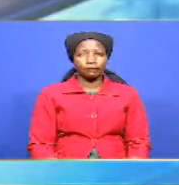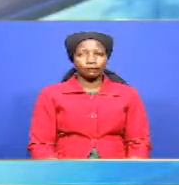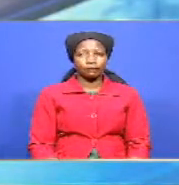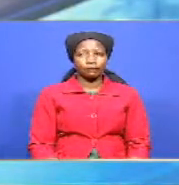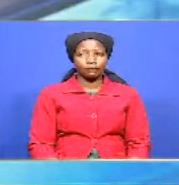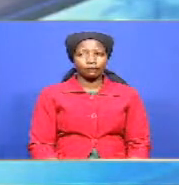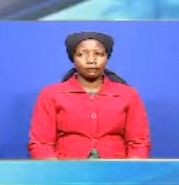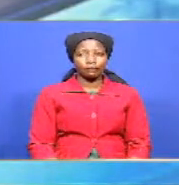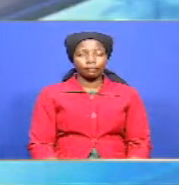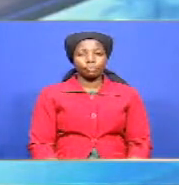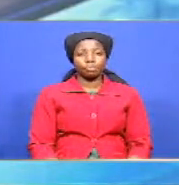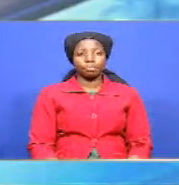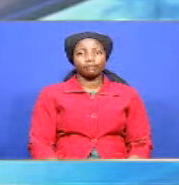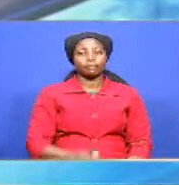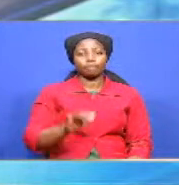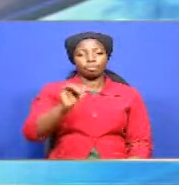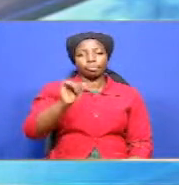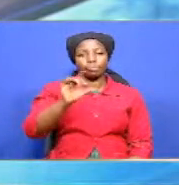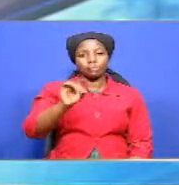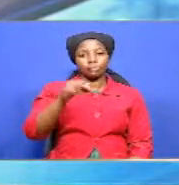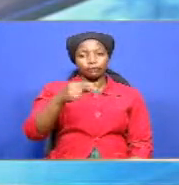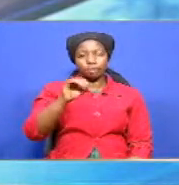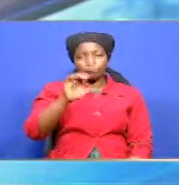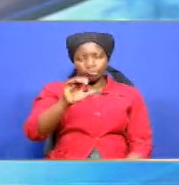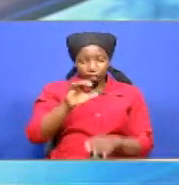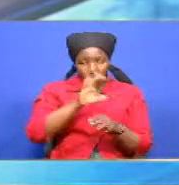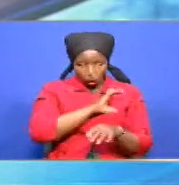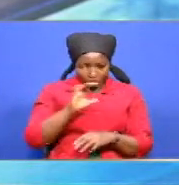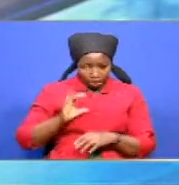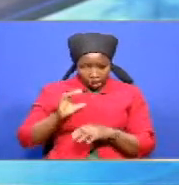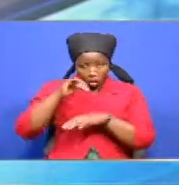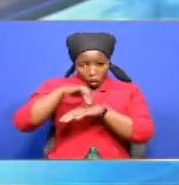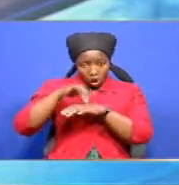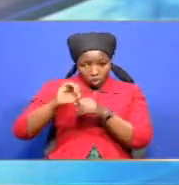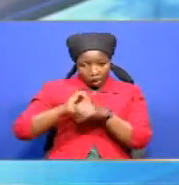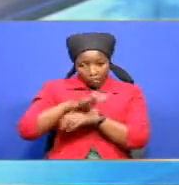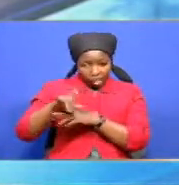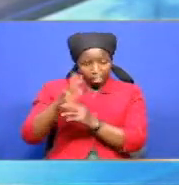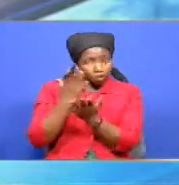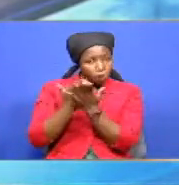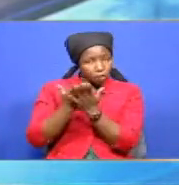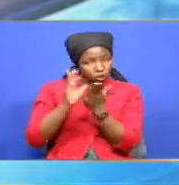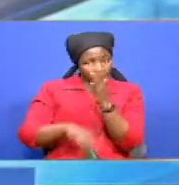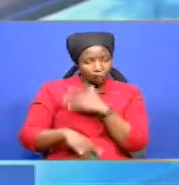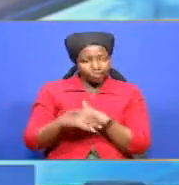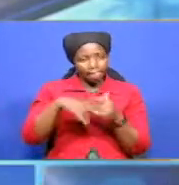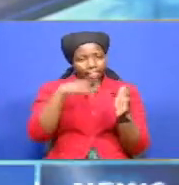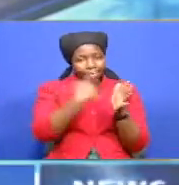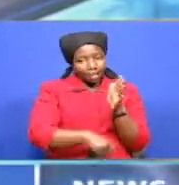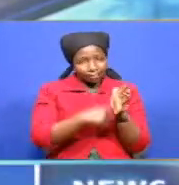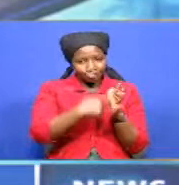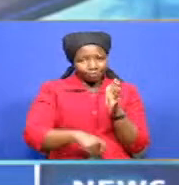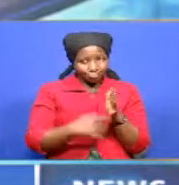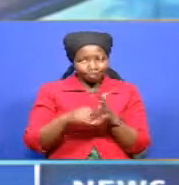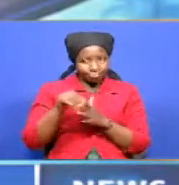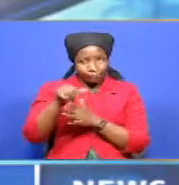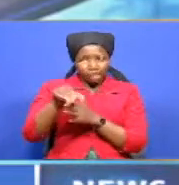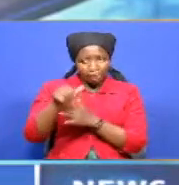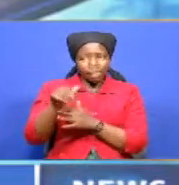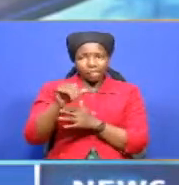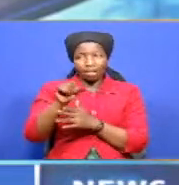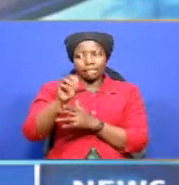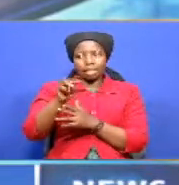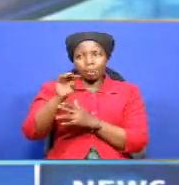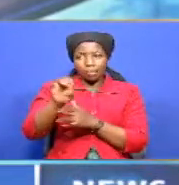ad hoc committee on kovid 19 situation is proposing that only tax compliance micro and small